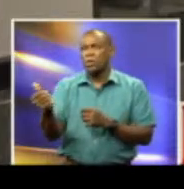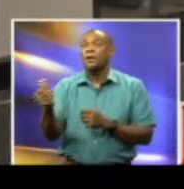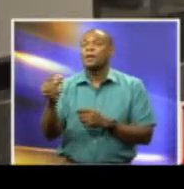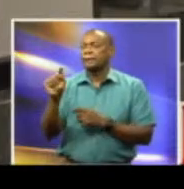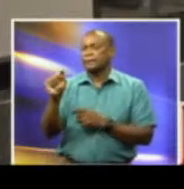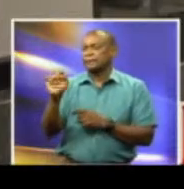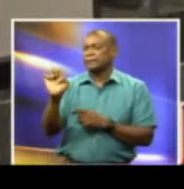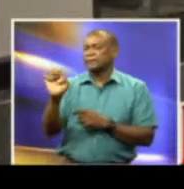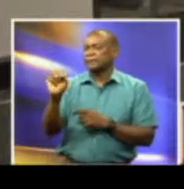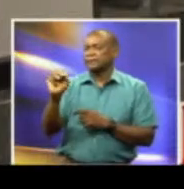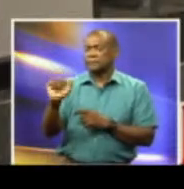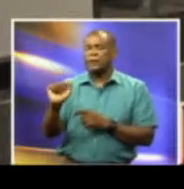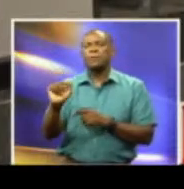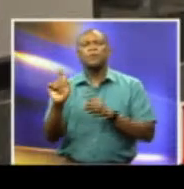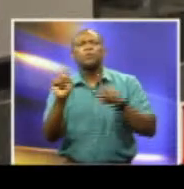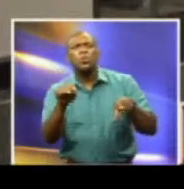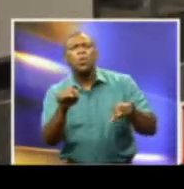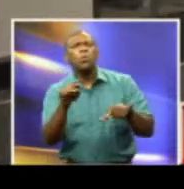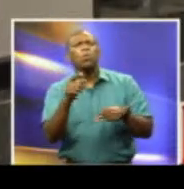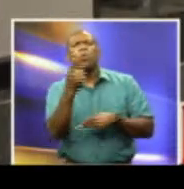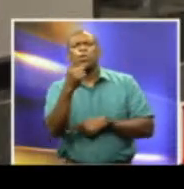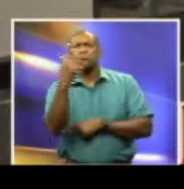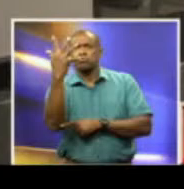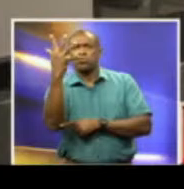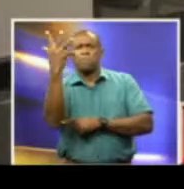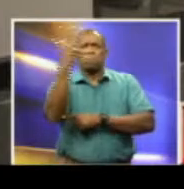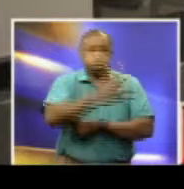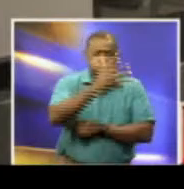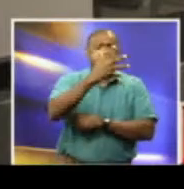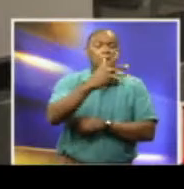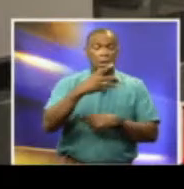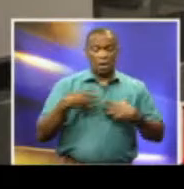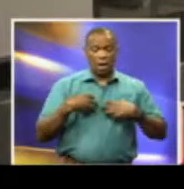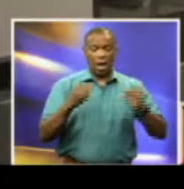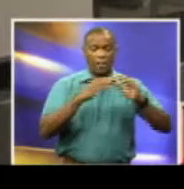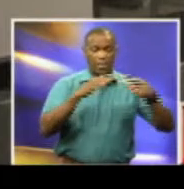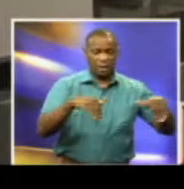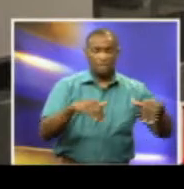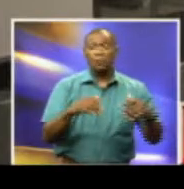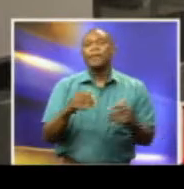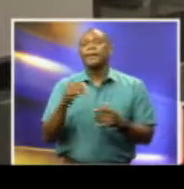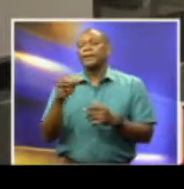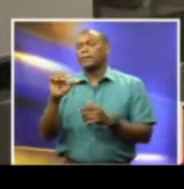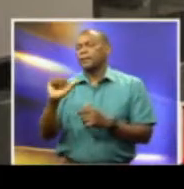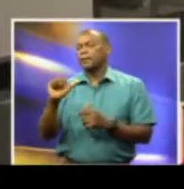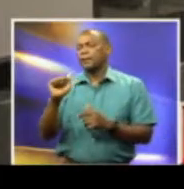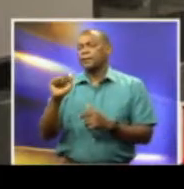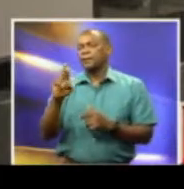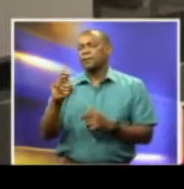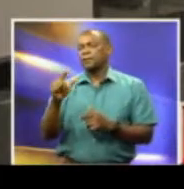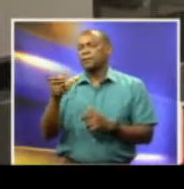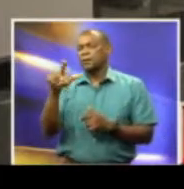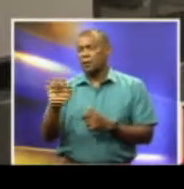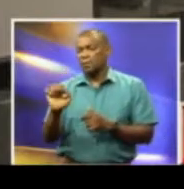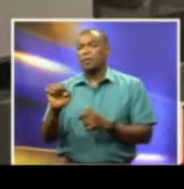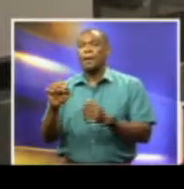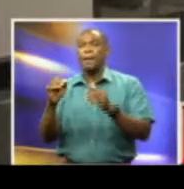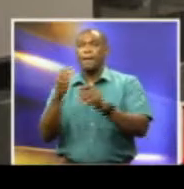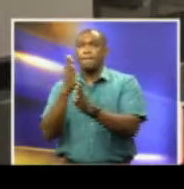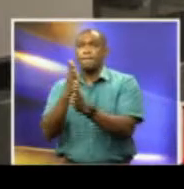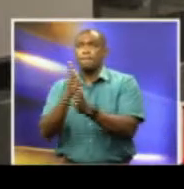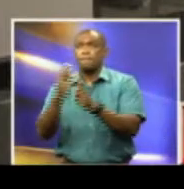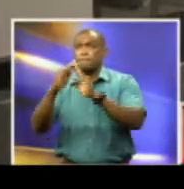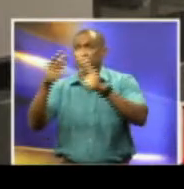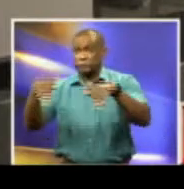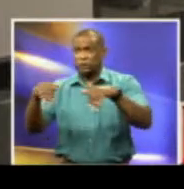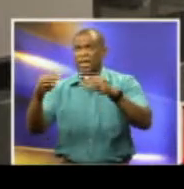Tima, that being a fallen tree at a health center. A bus shed was blown off in Argyle. There was a minor power outage in Canaan,